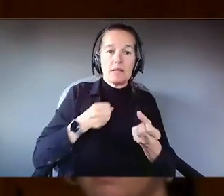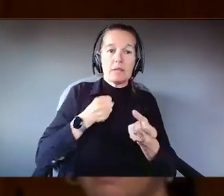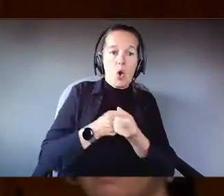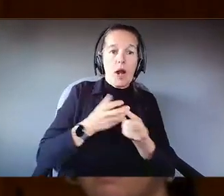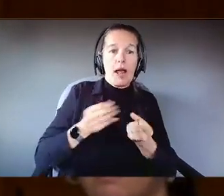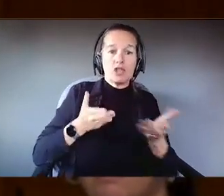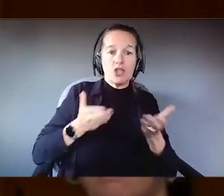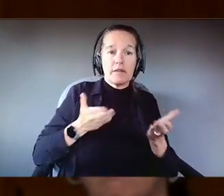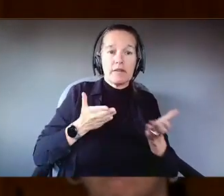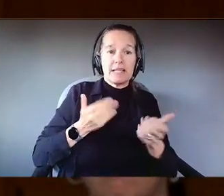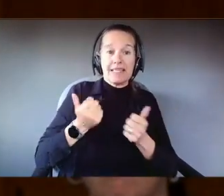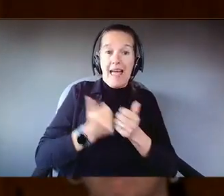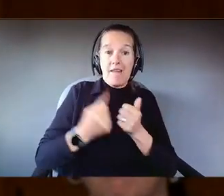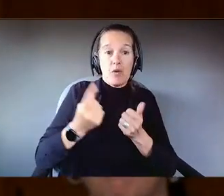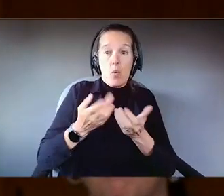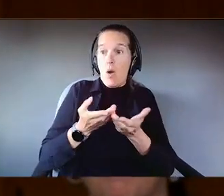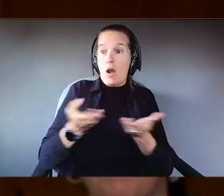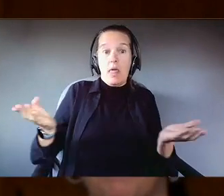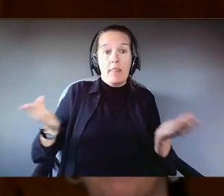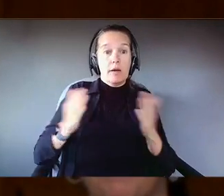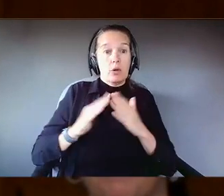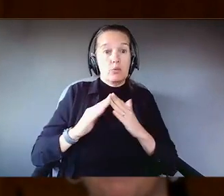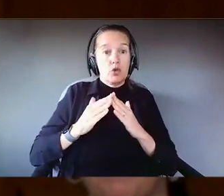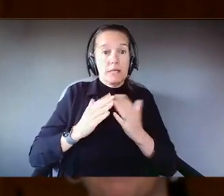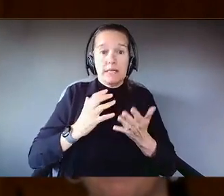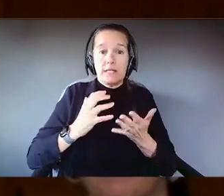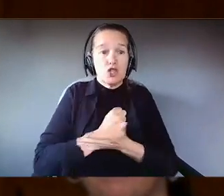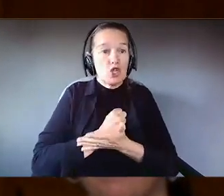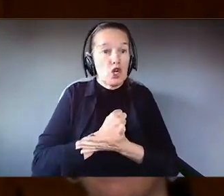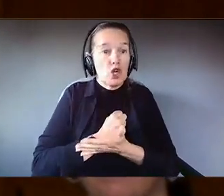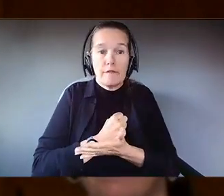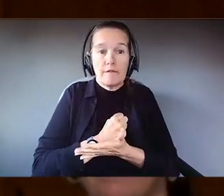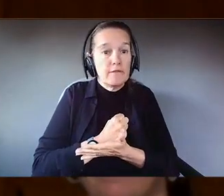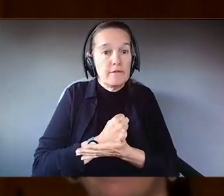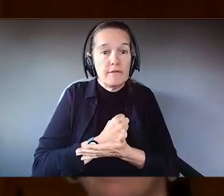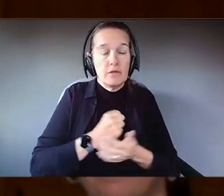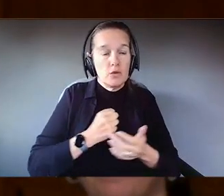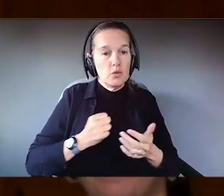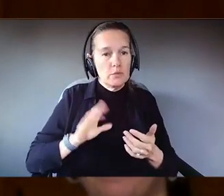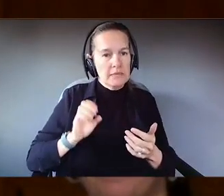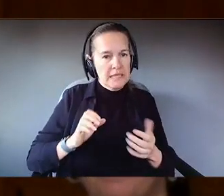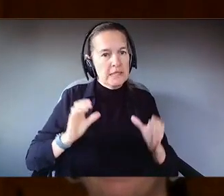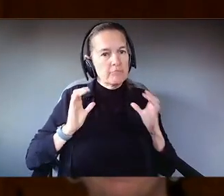in these communities deserve to be a citizen here in our nation? you.